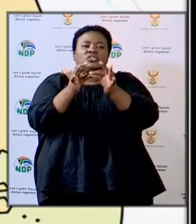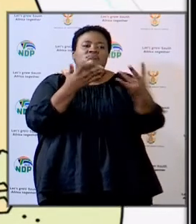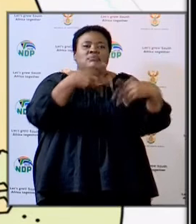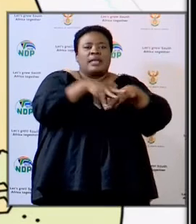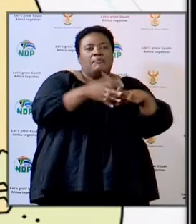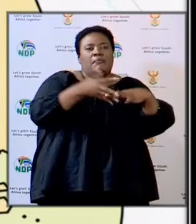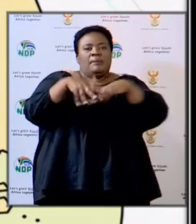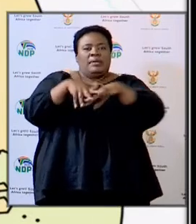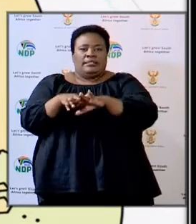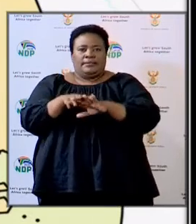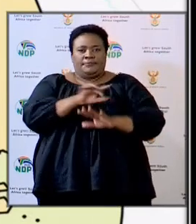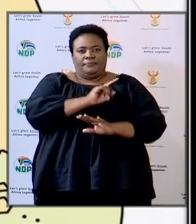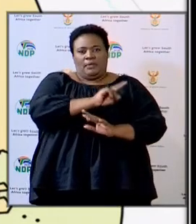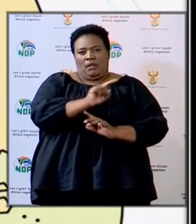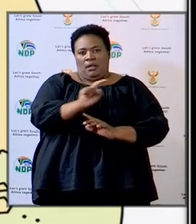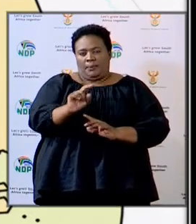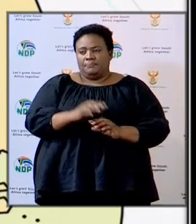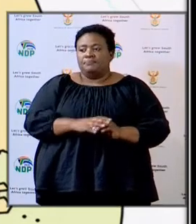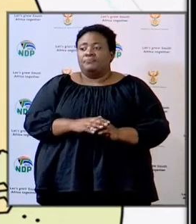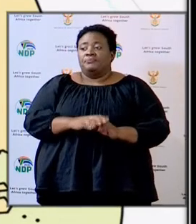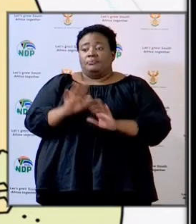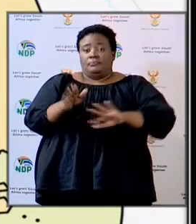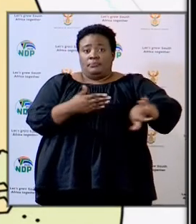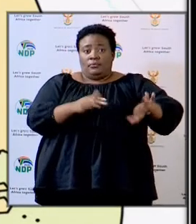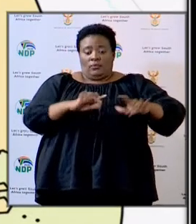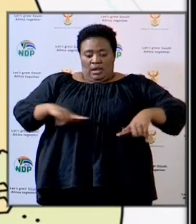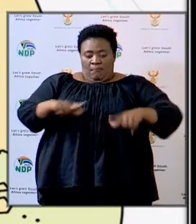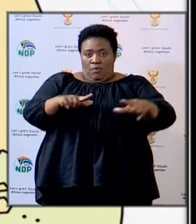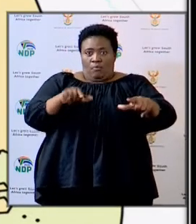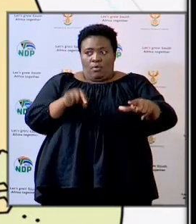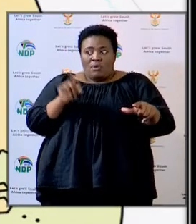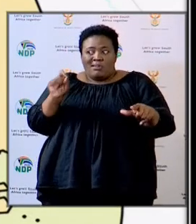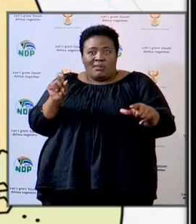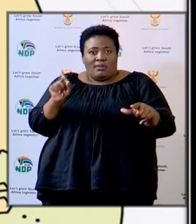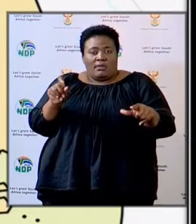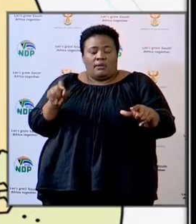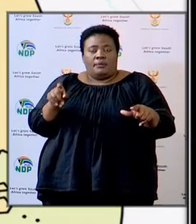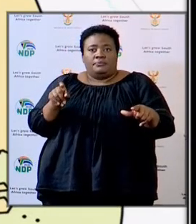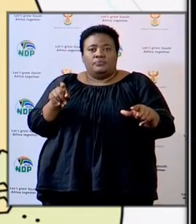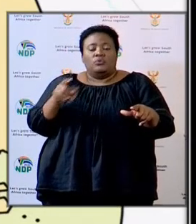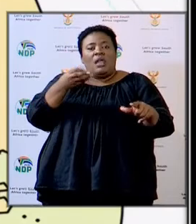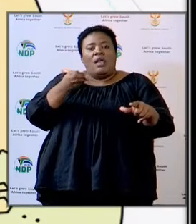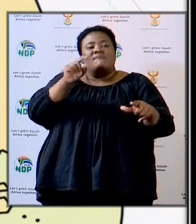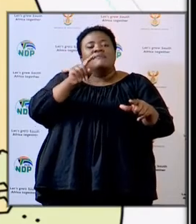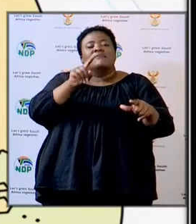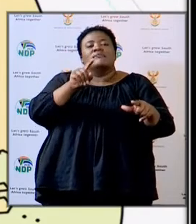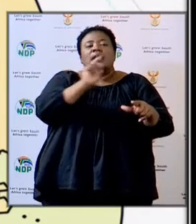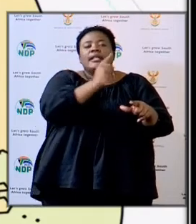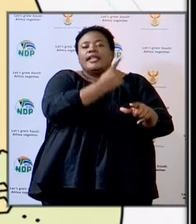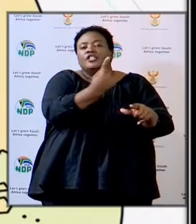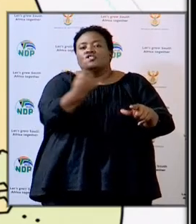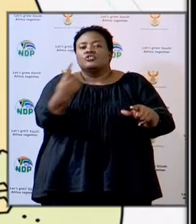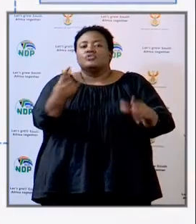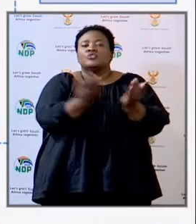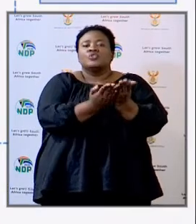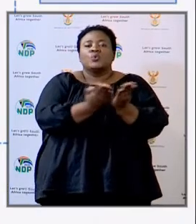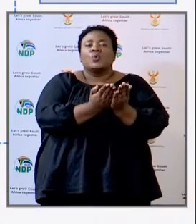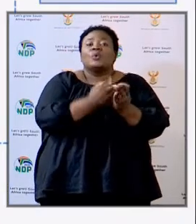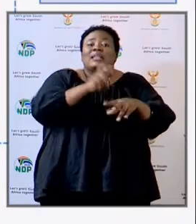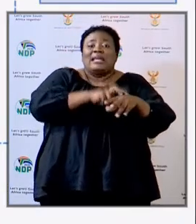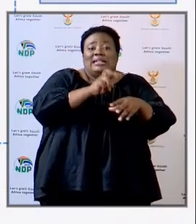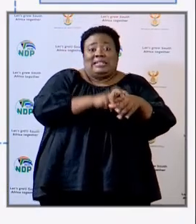And this is Limpopo. We give a geolocation of each of the schools that require